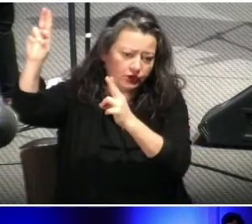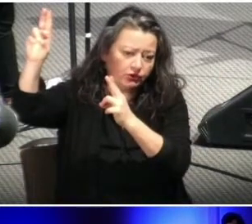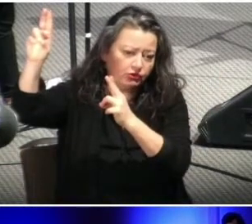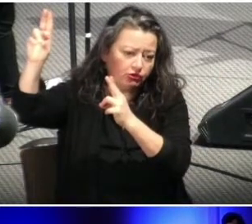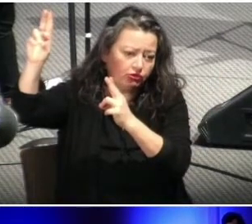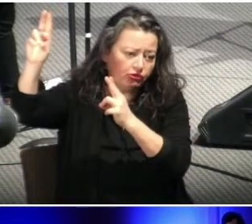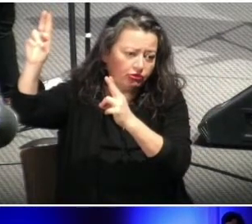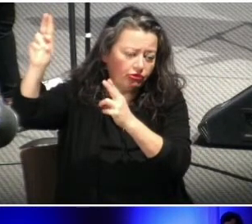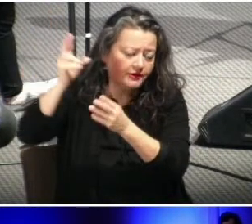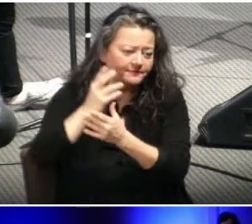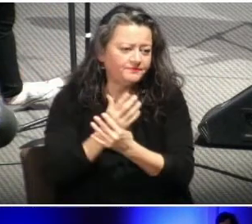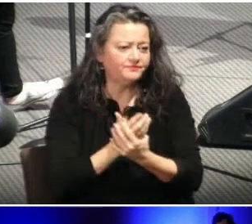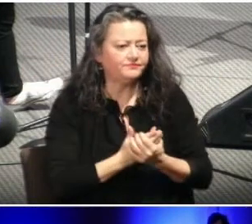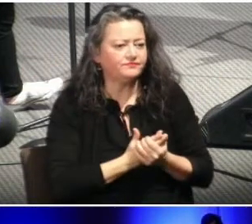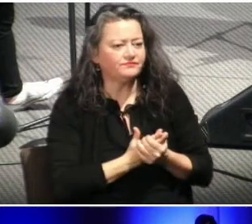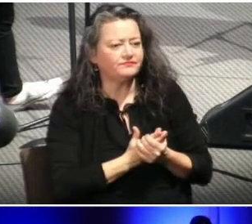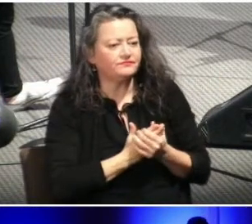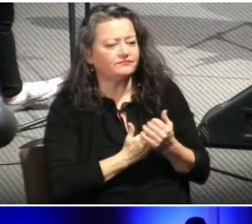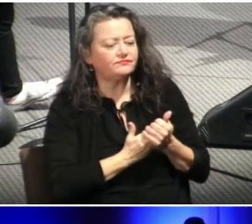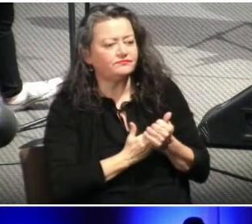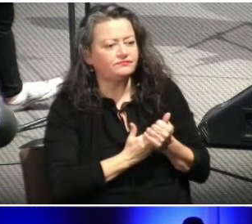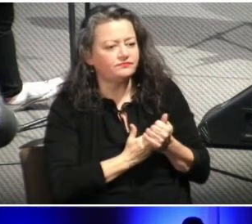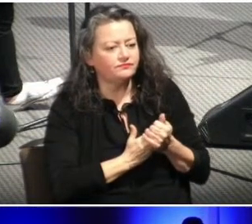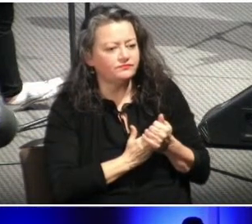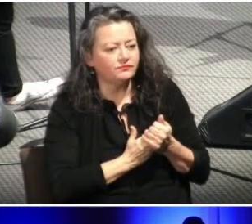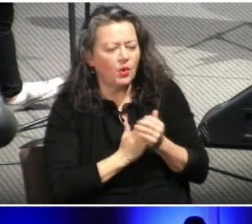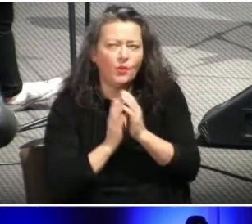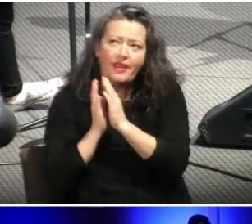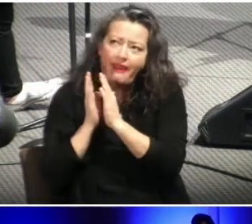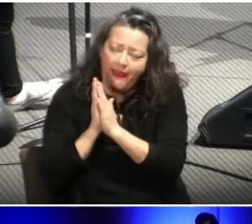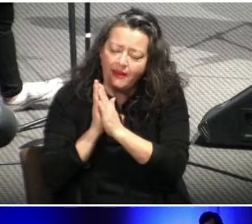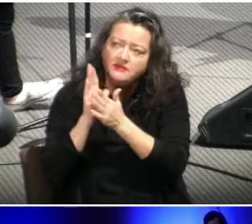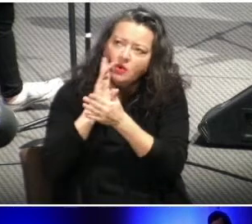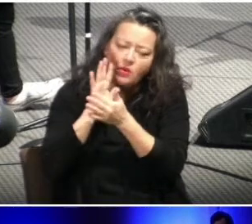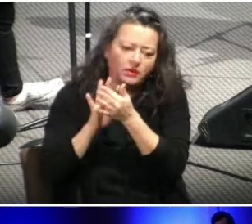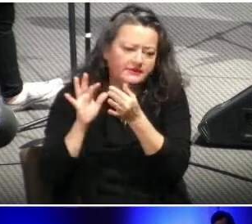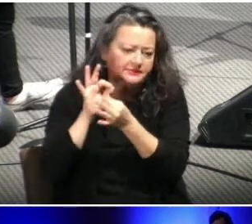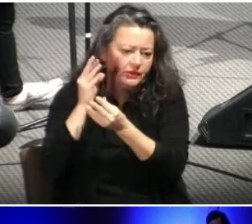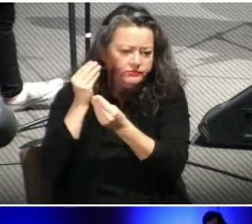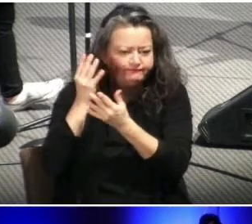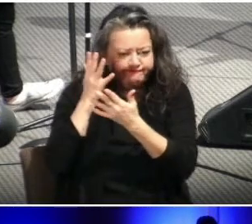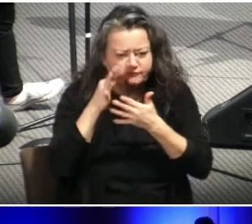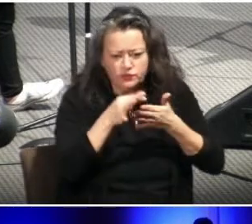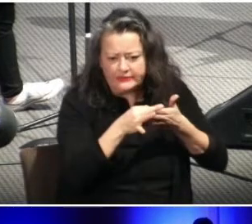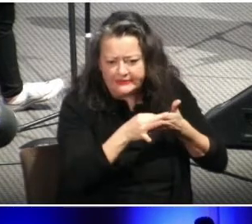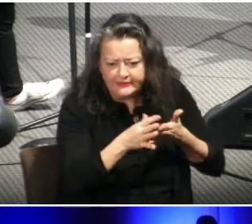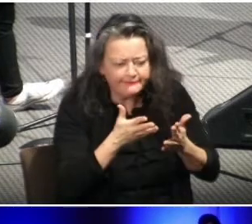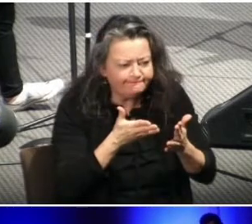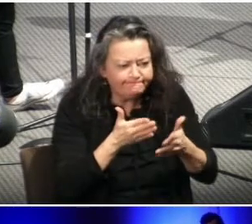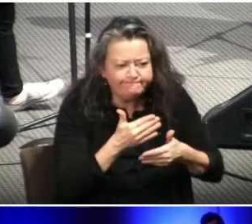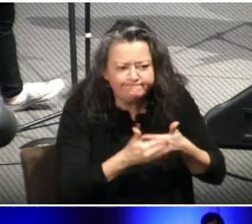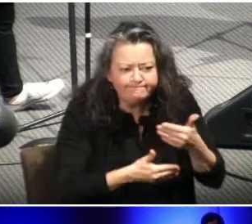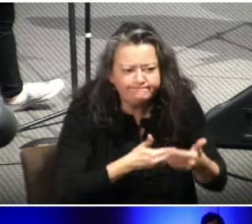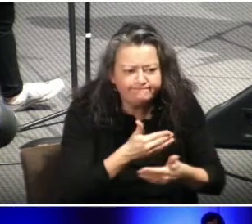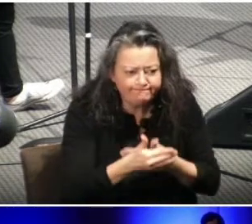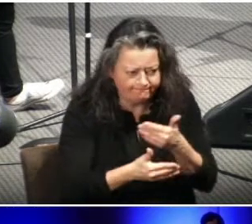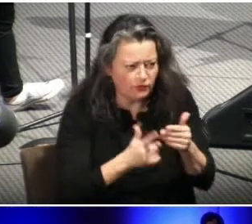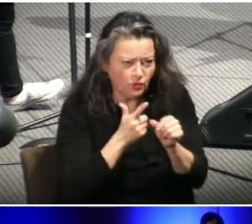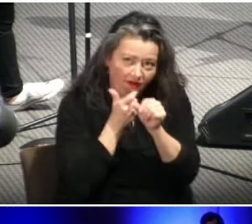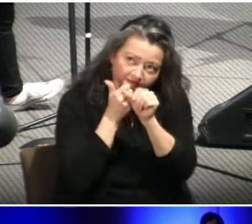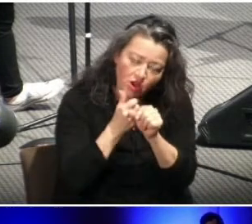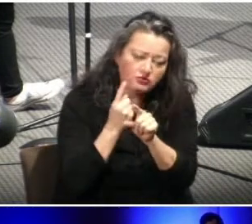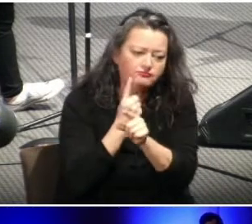We ask, Holy Spirit, that you'll continue to empower us and lead us and guide us into all truth. And we thank you,